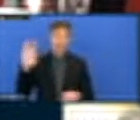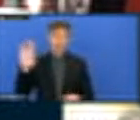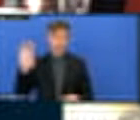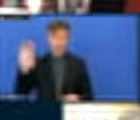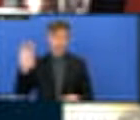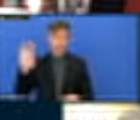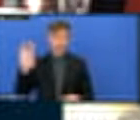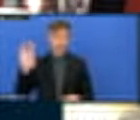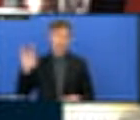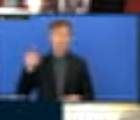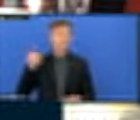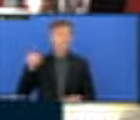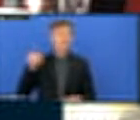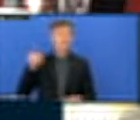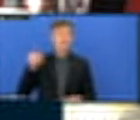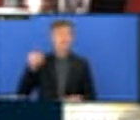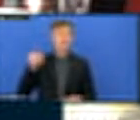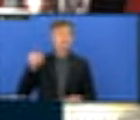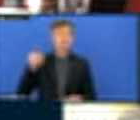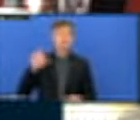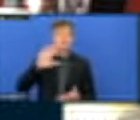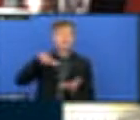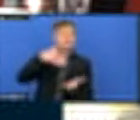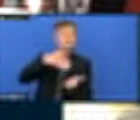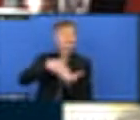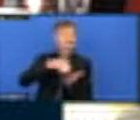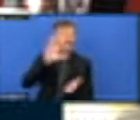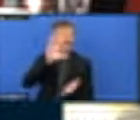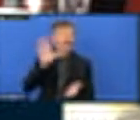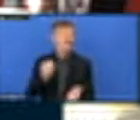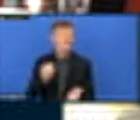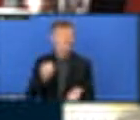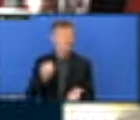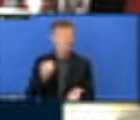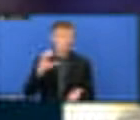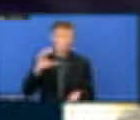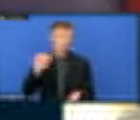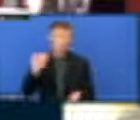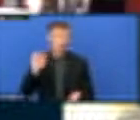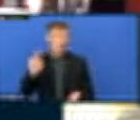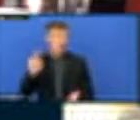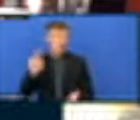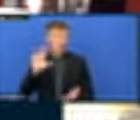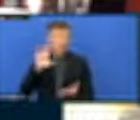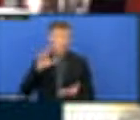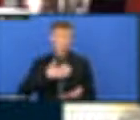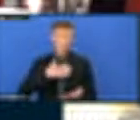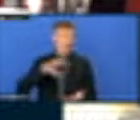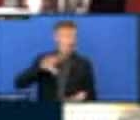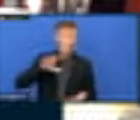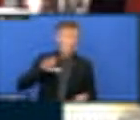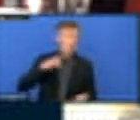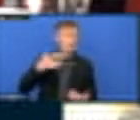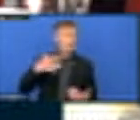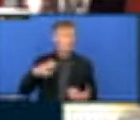What we live in, it's an experience america. It's an experience america, which has become recurrent. And